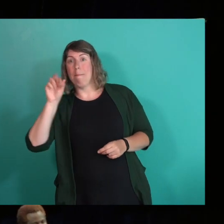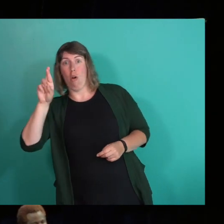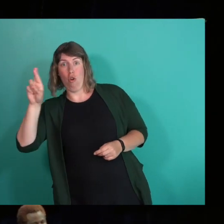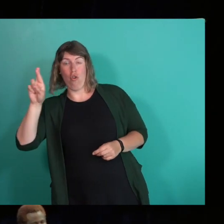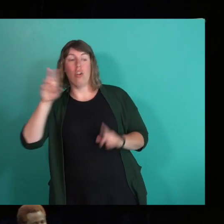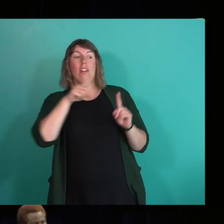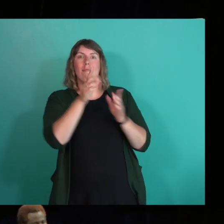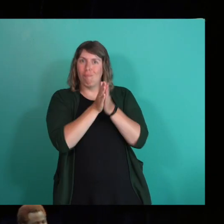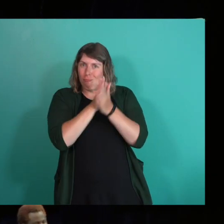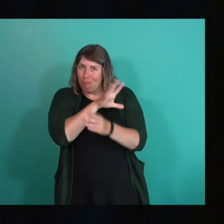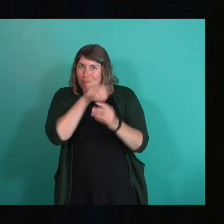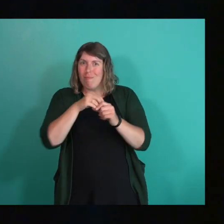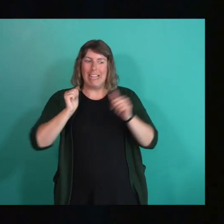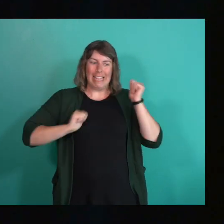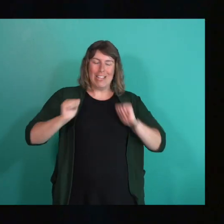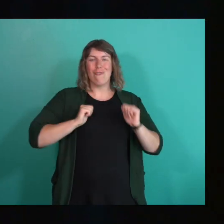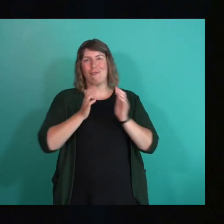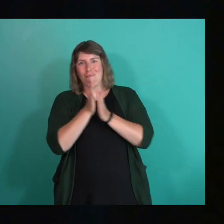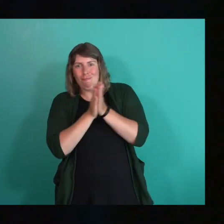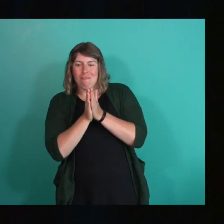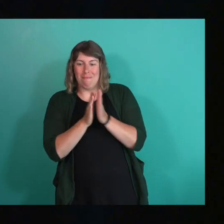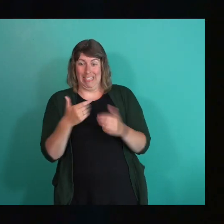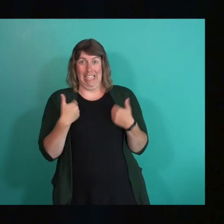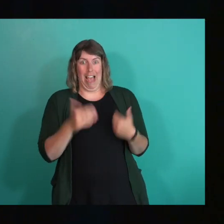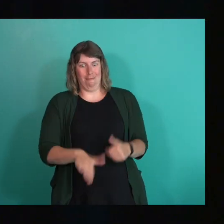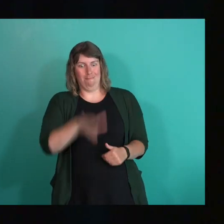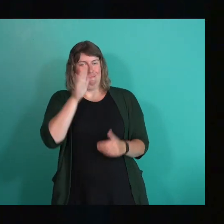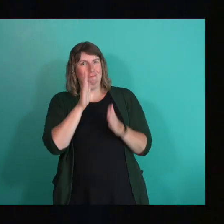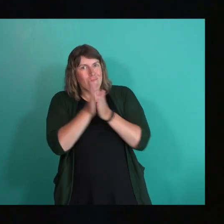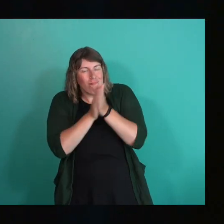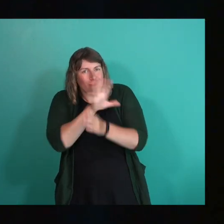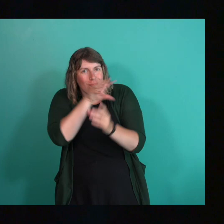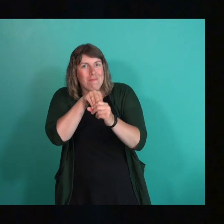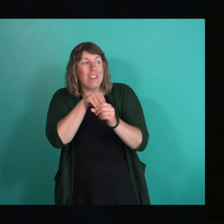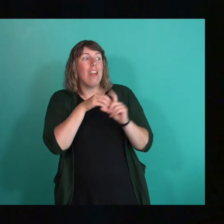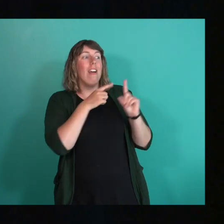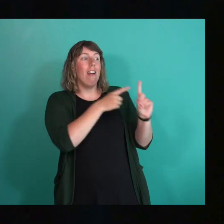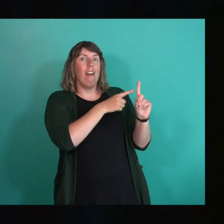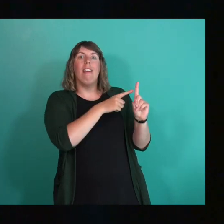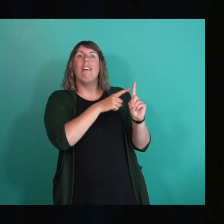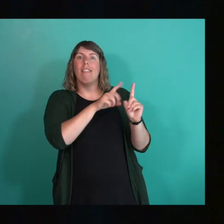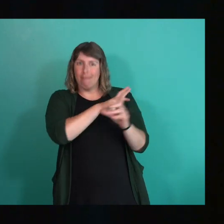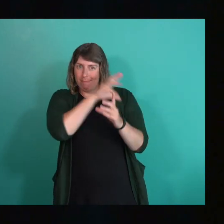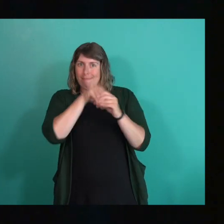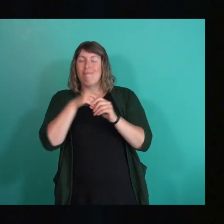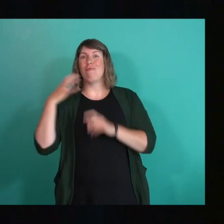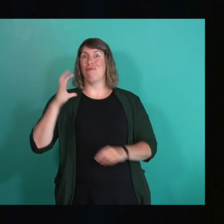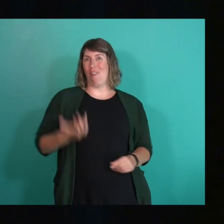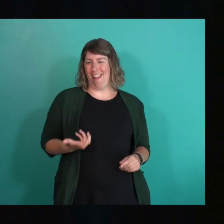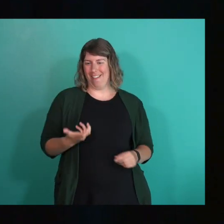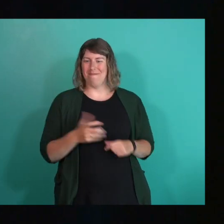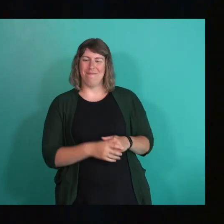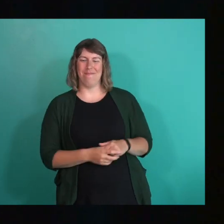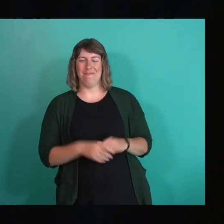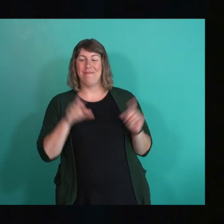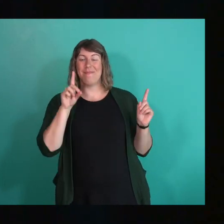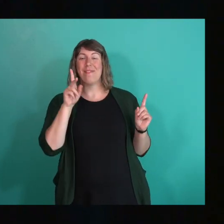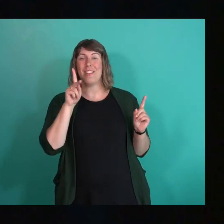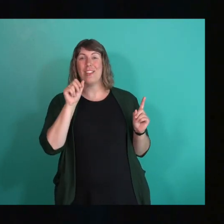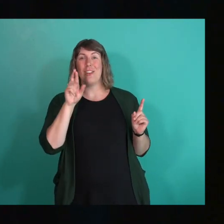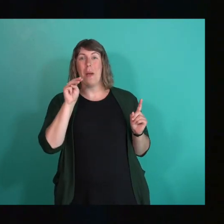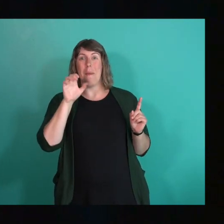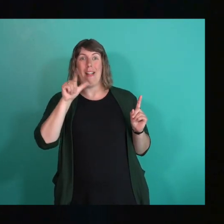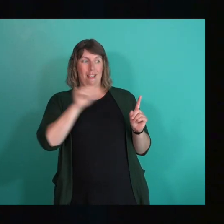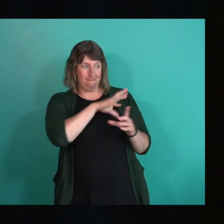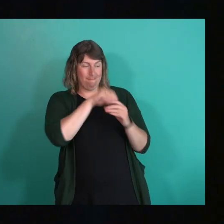in theatre and entertainment starting at a very young age, which led them to the wonderful world of drag. Carmela has been doing